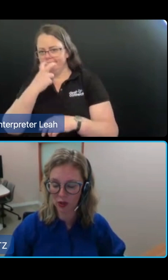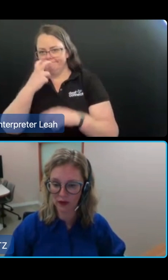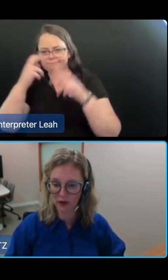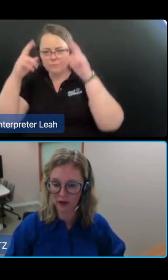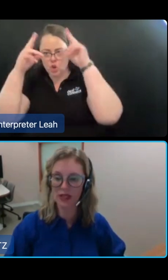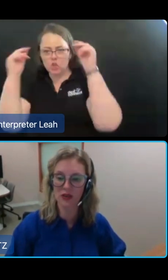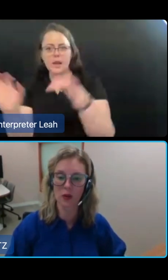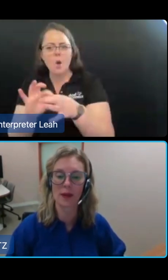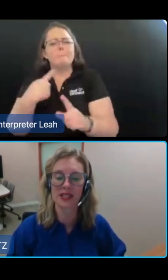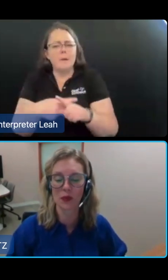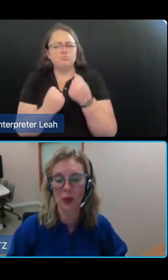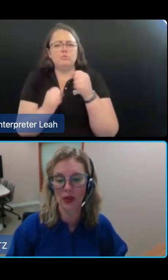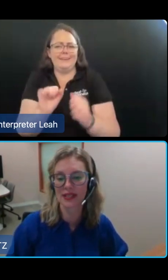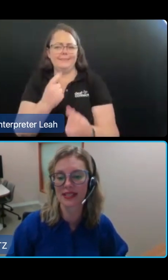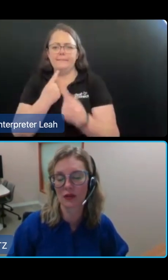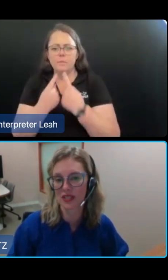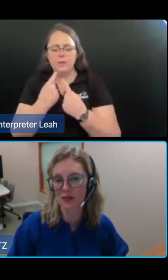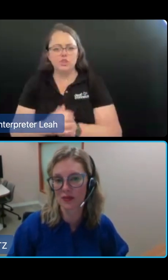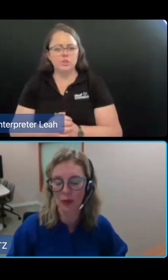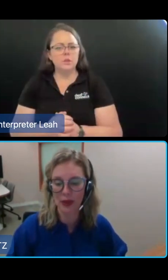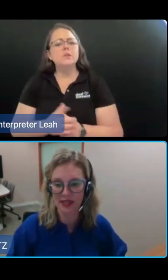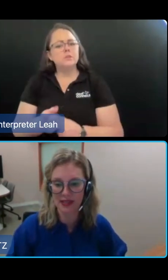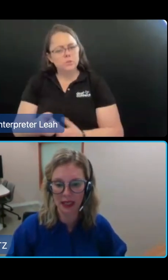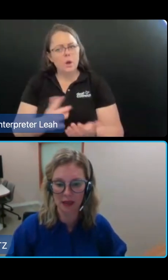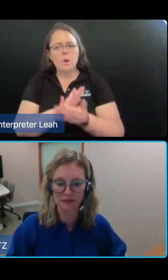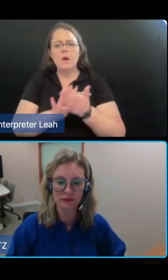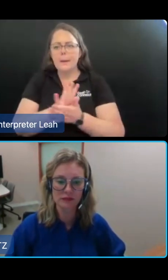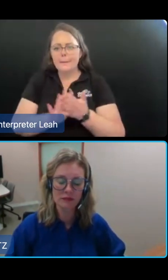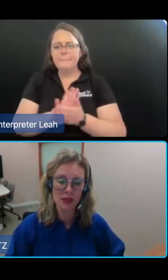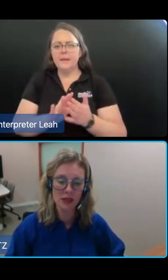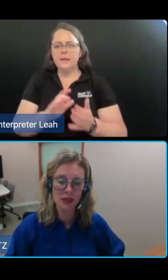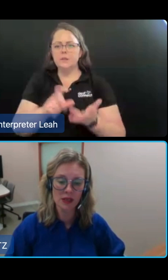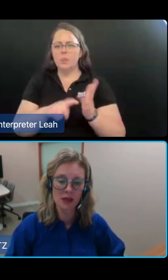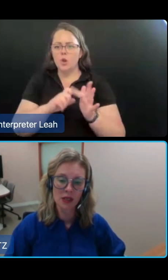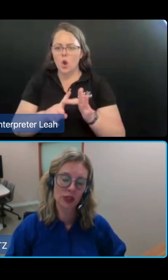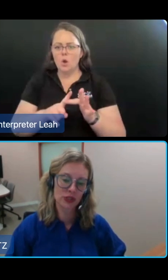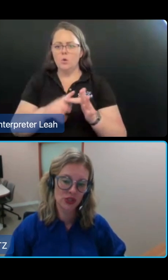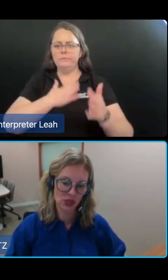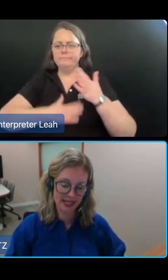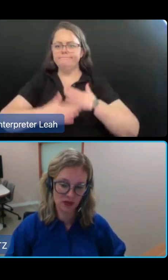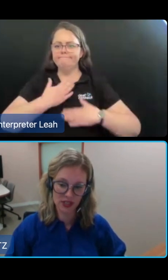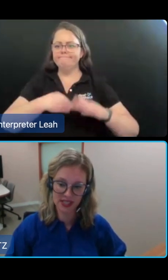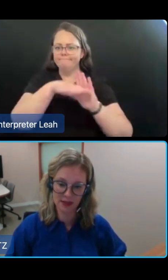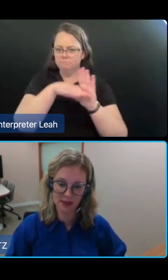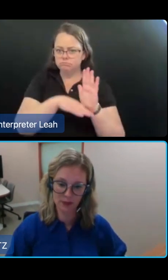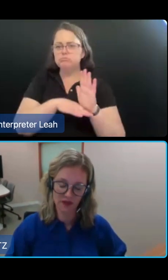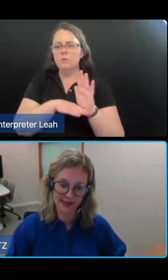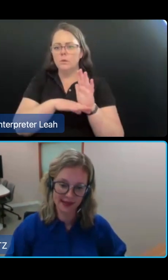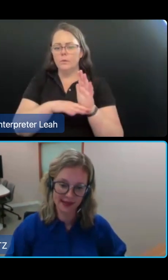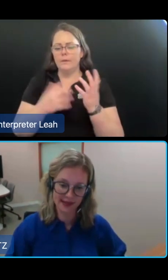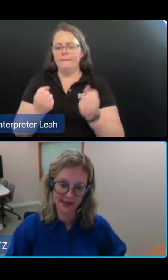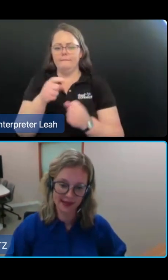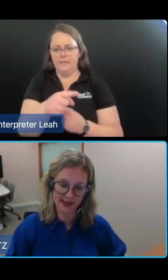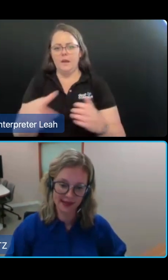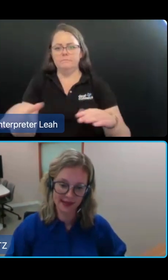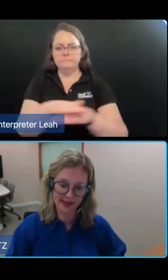also where the code of conduct requirements for workers and responsible persons appear. We've included new duties on registered providers,